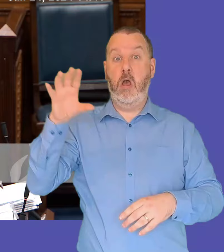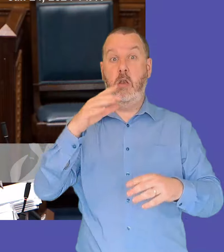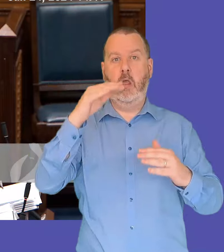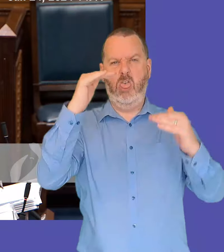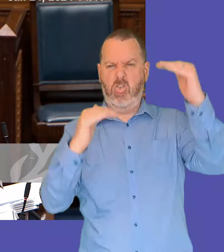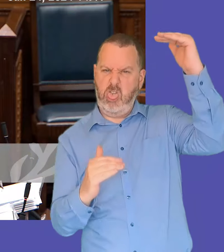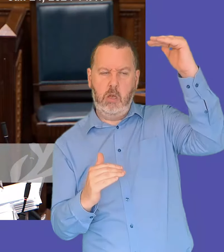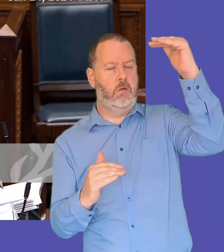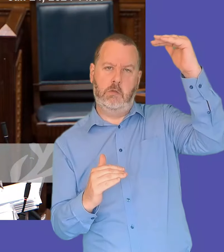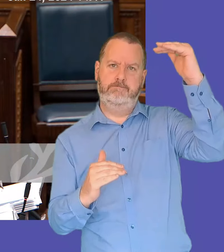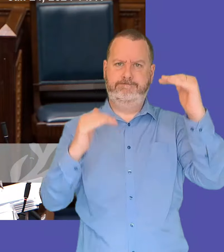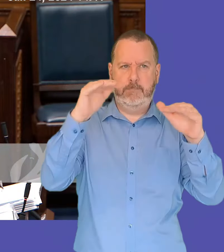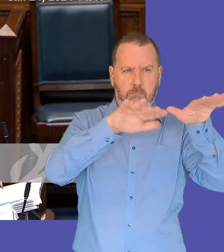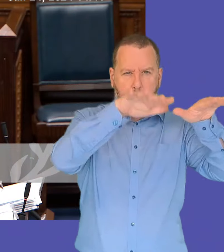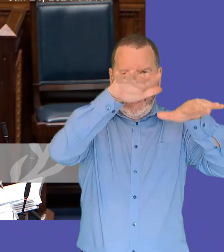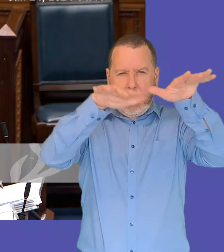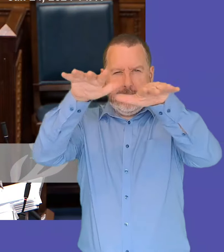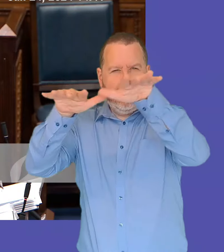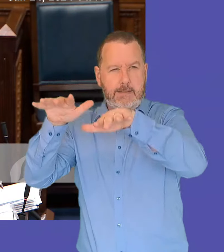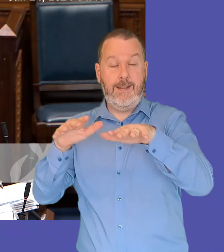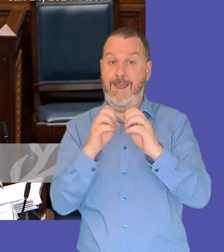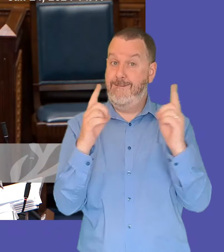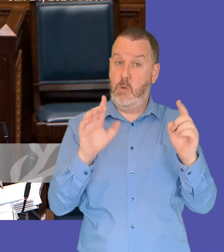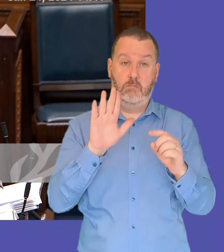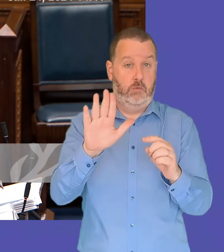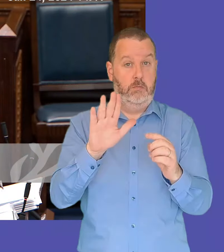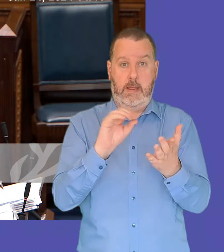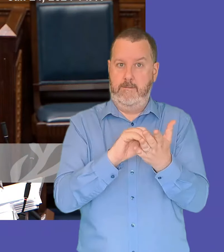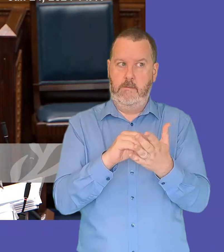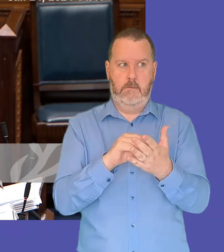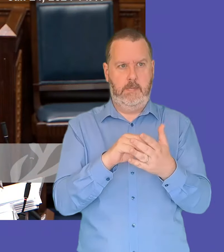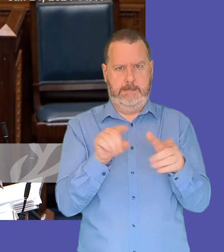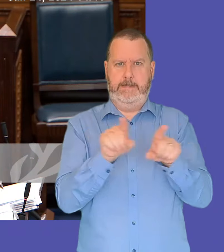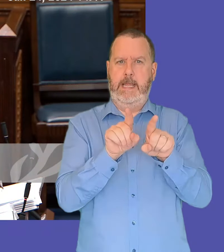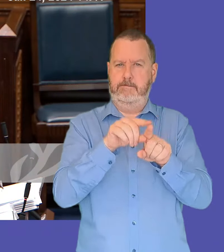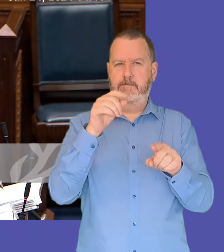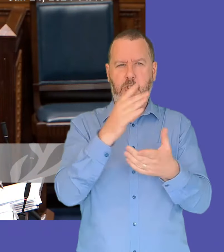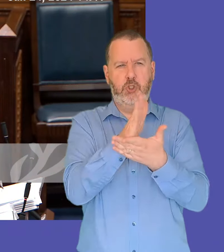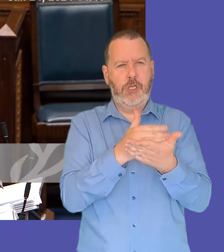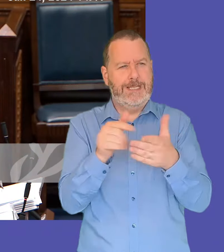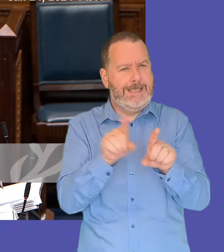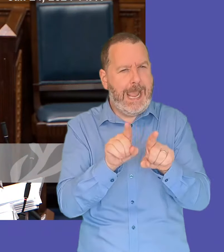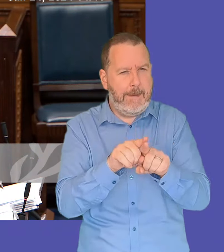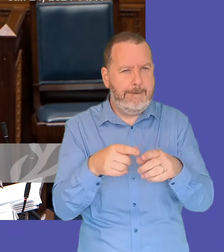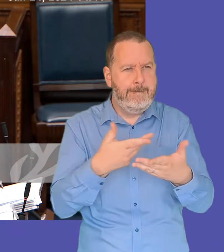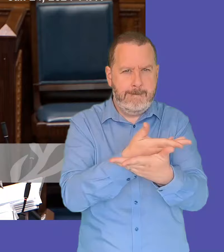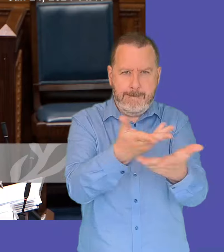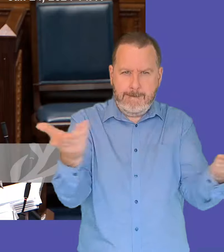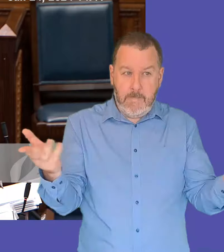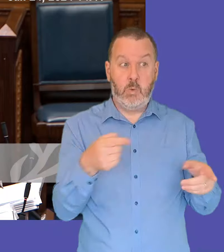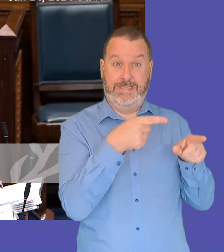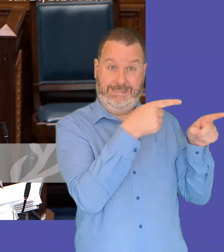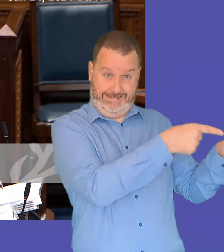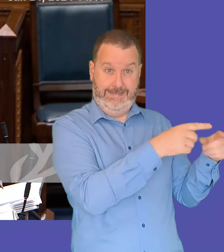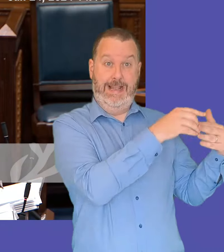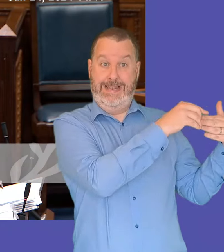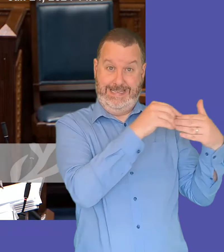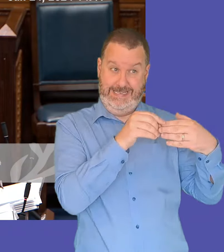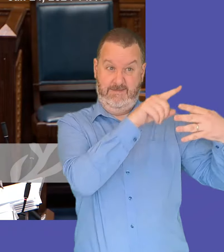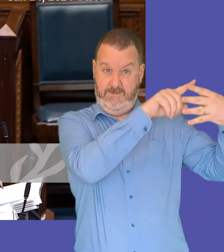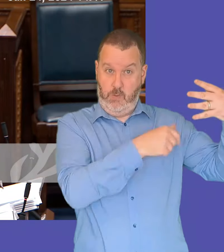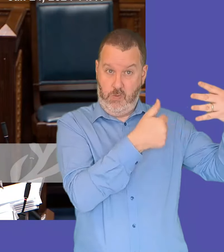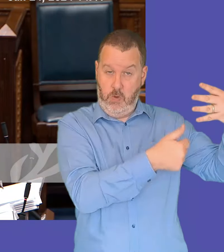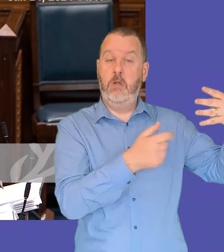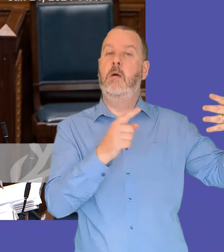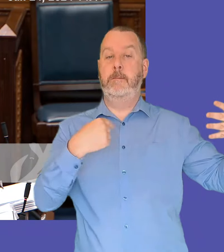prosperity agenda i think that's really really uh important so um he takes the lead in terms of that but then obviously to complement that work both myself